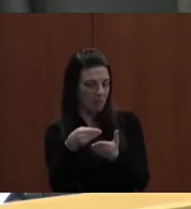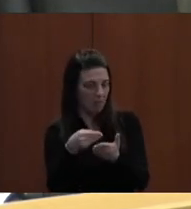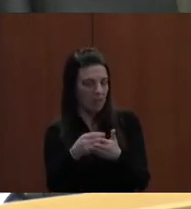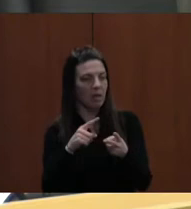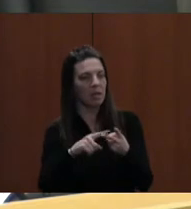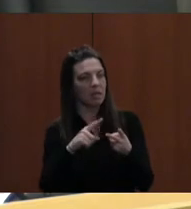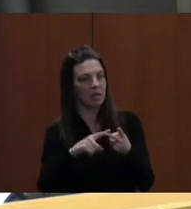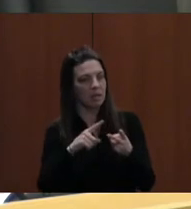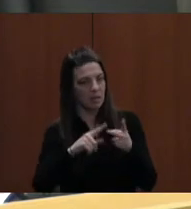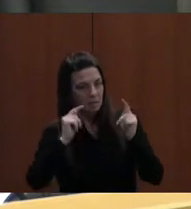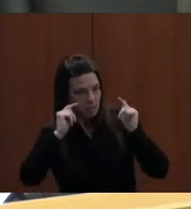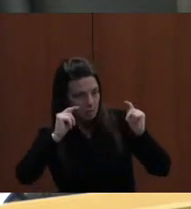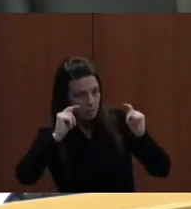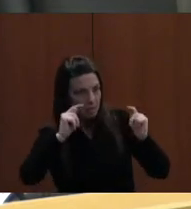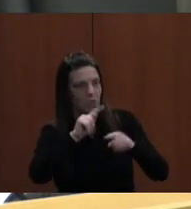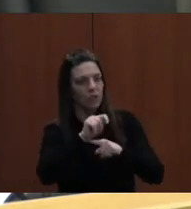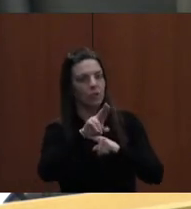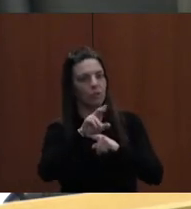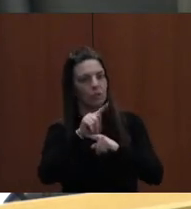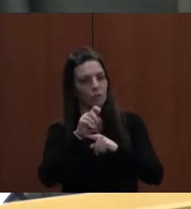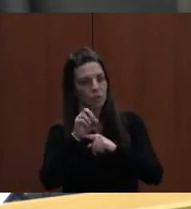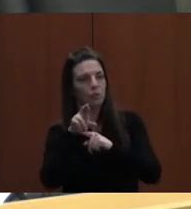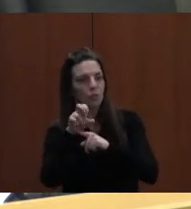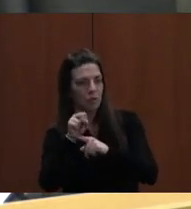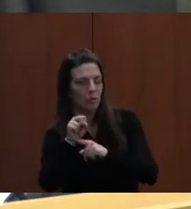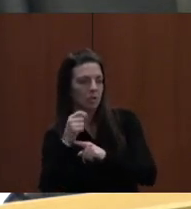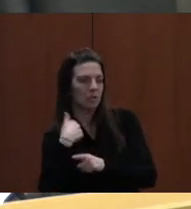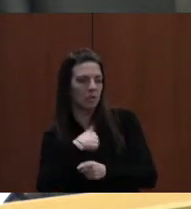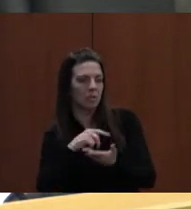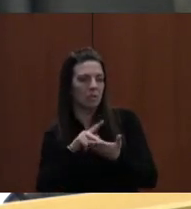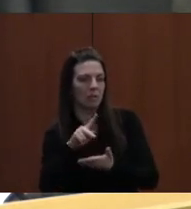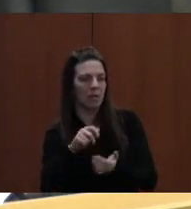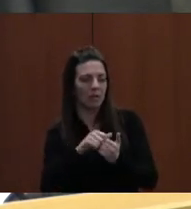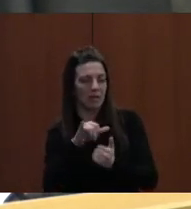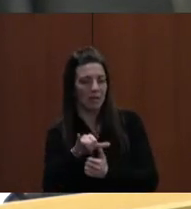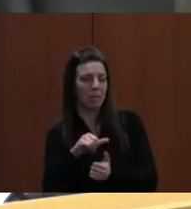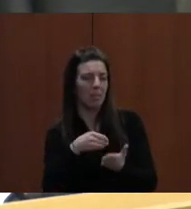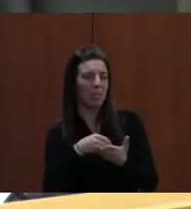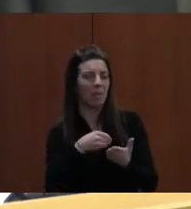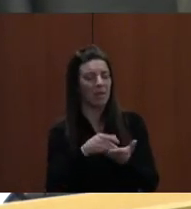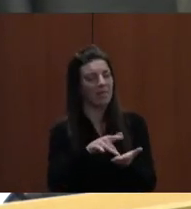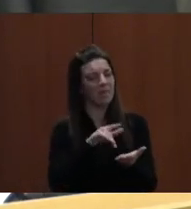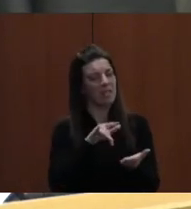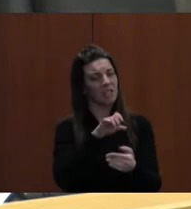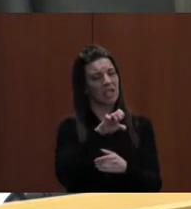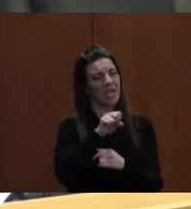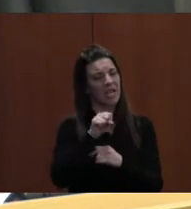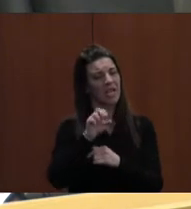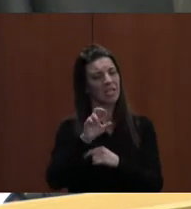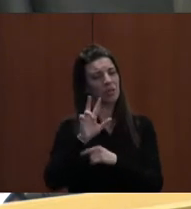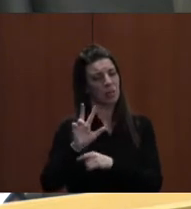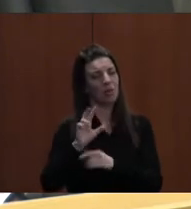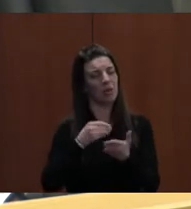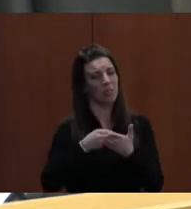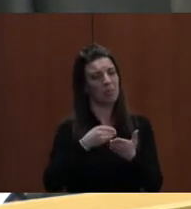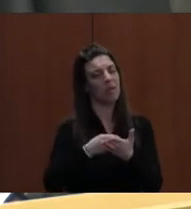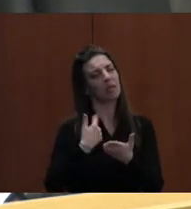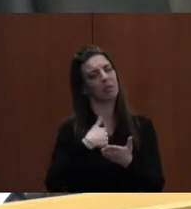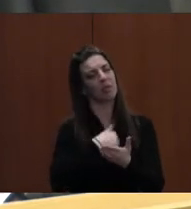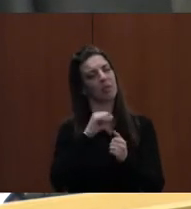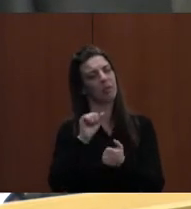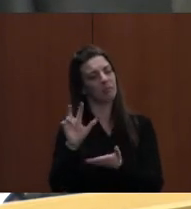people that we have in that $11 million. One of the advantages of the ESSER III funding is we can use a lot of that towards construction.